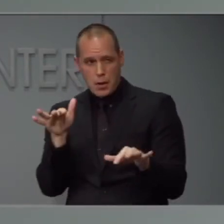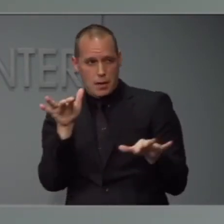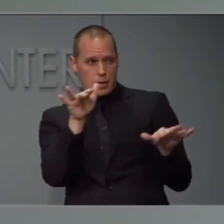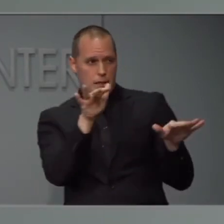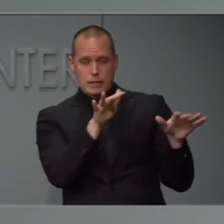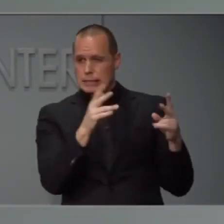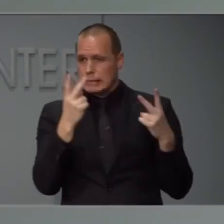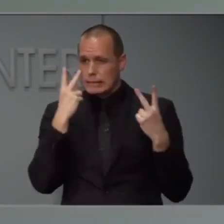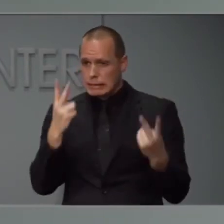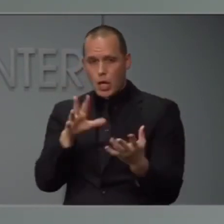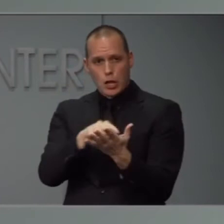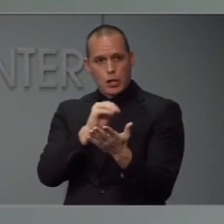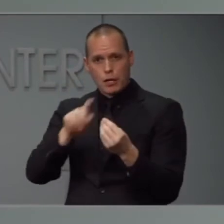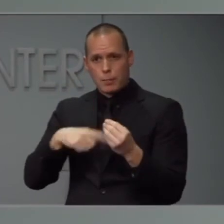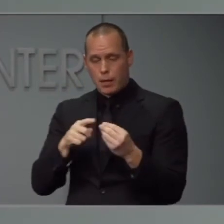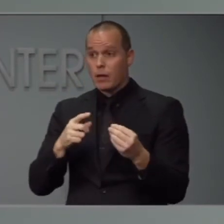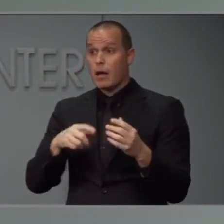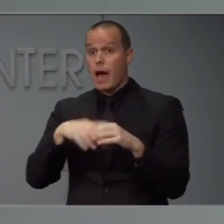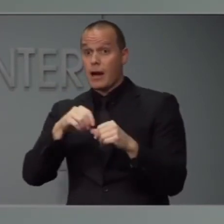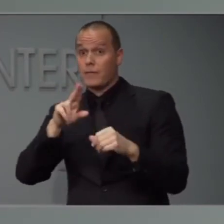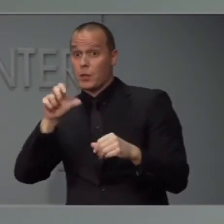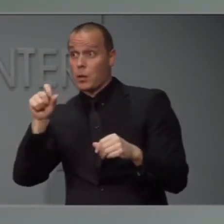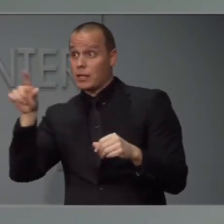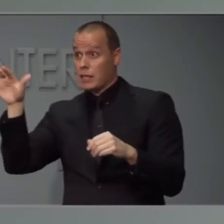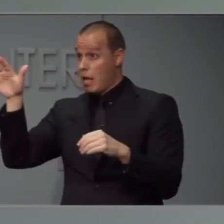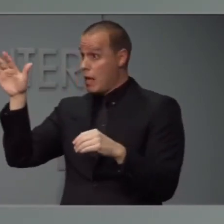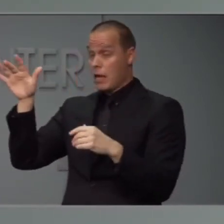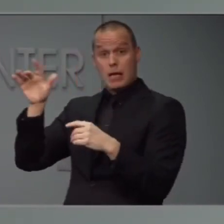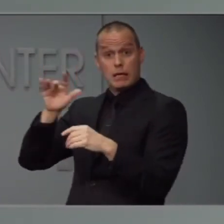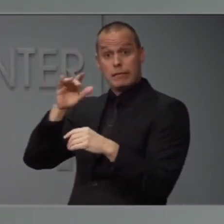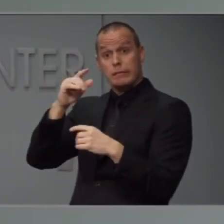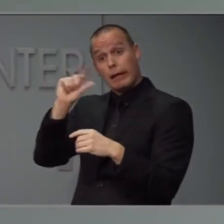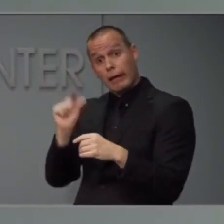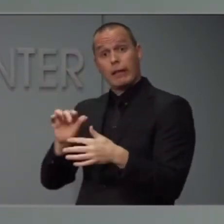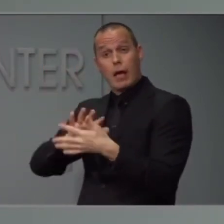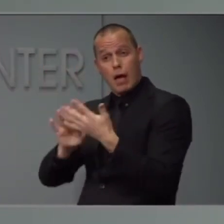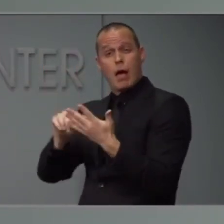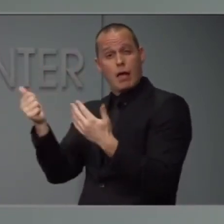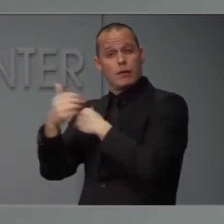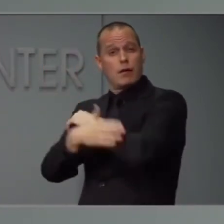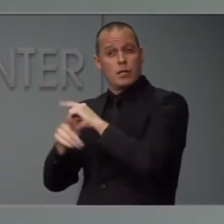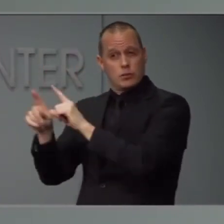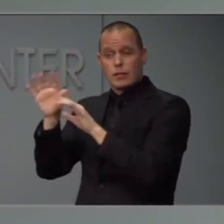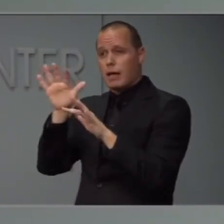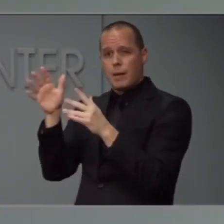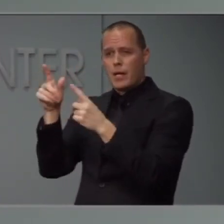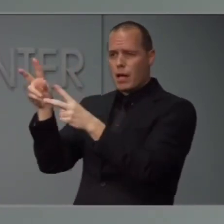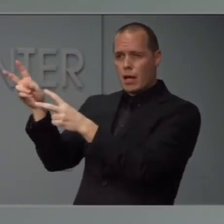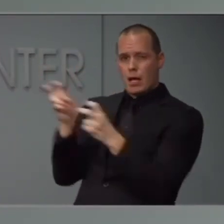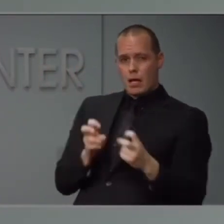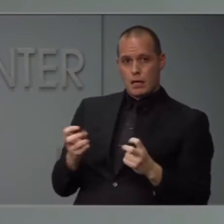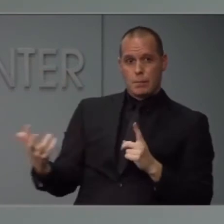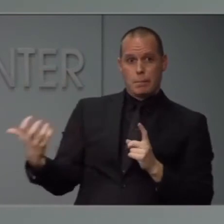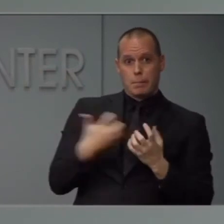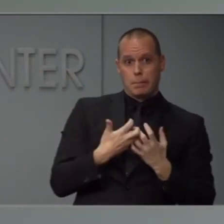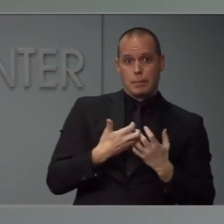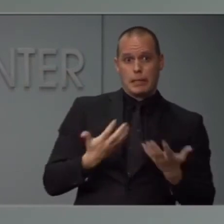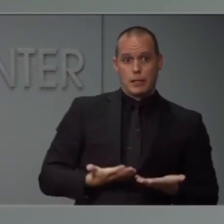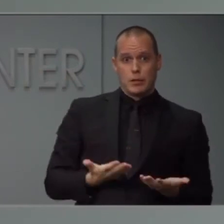happening outside the United States and want to tailor that to what is happening here in our country and the factors that matter to us.